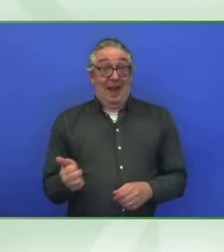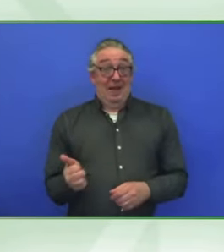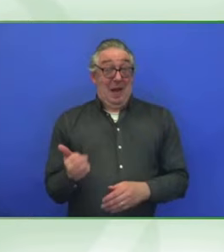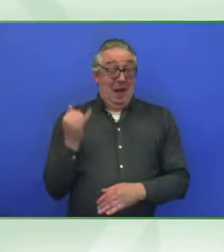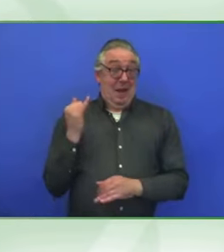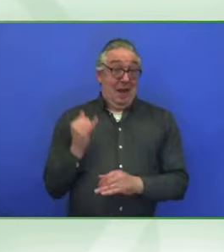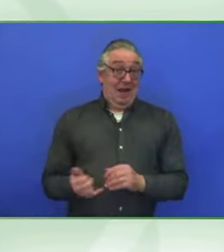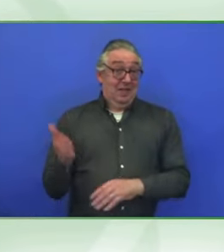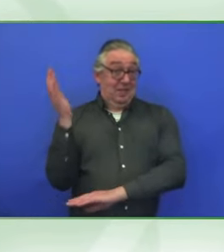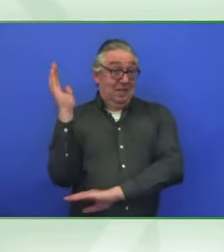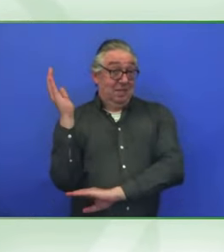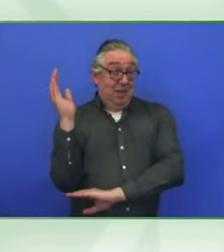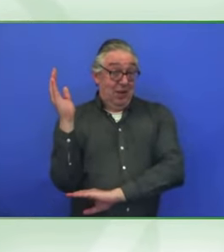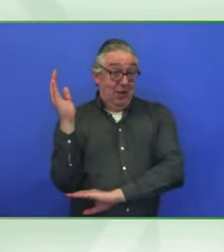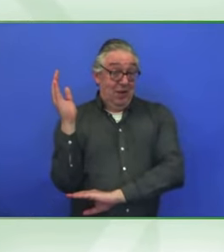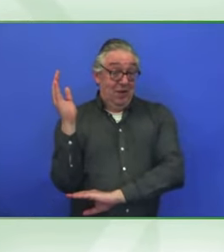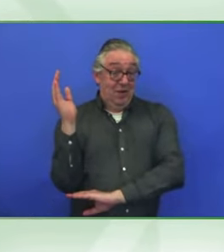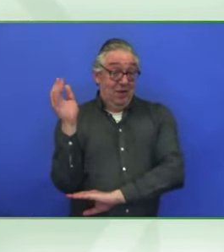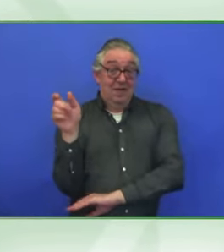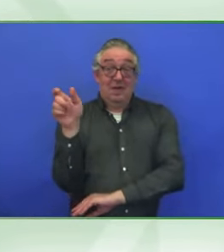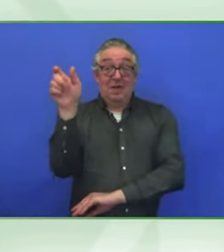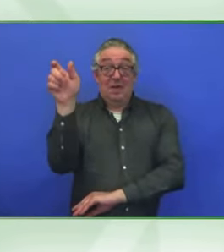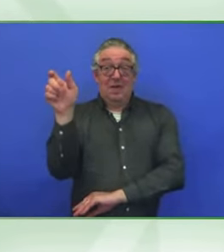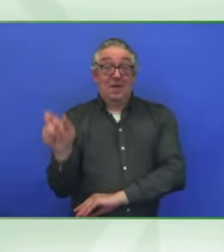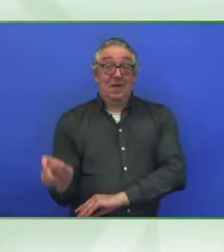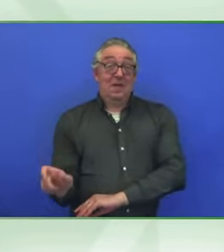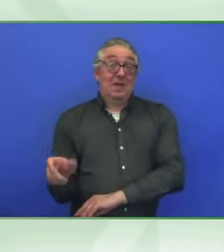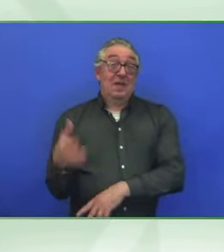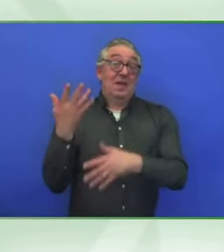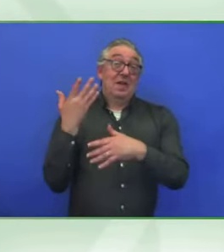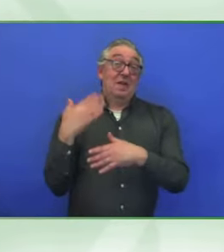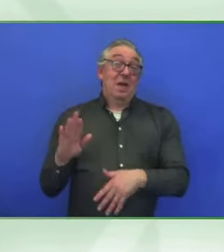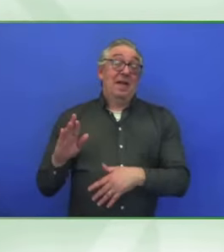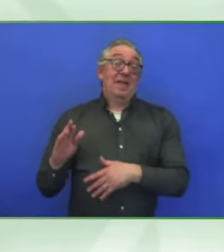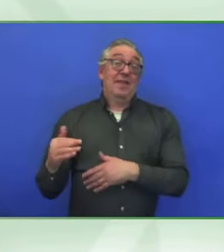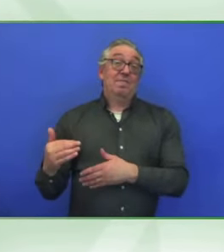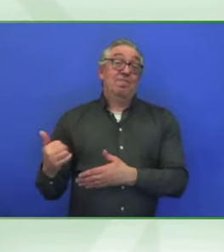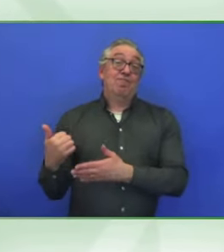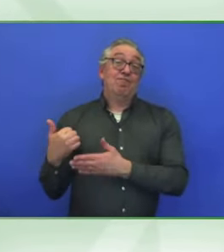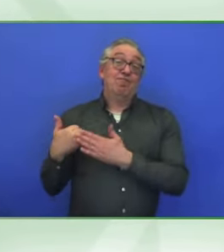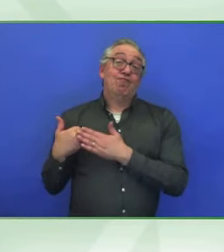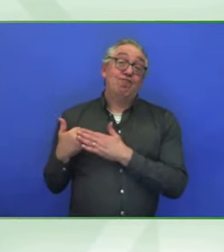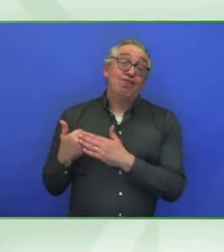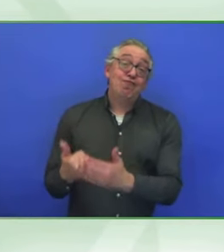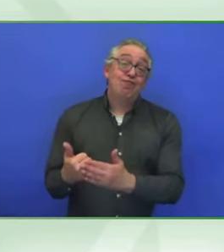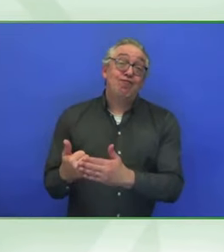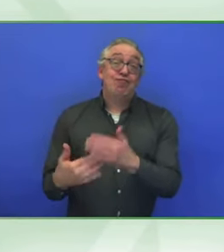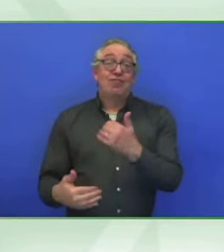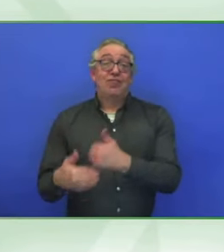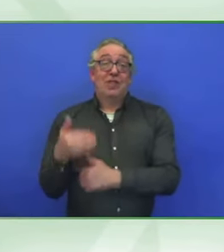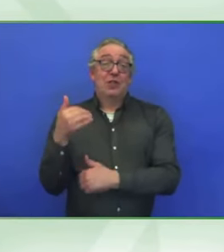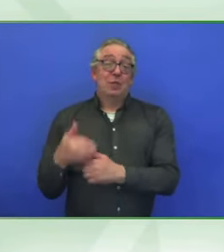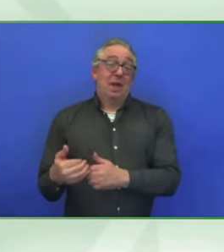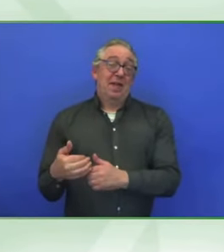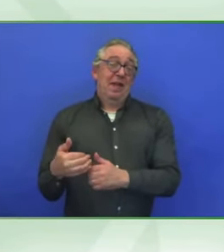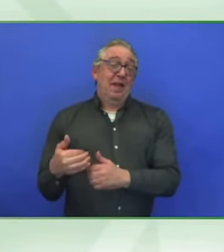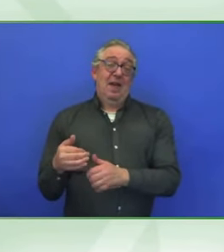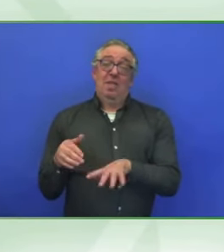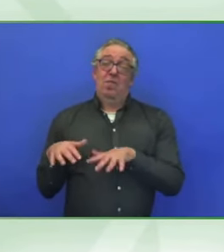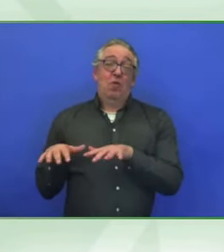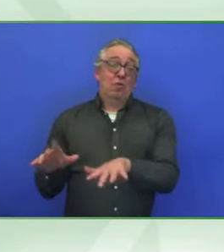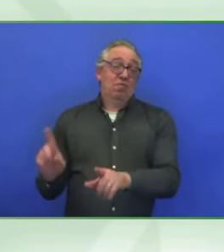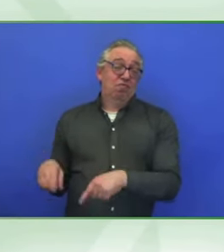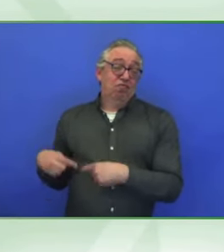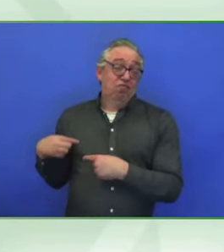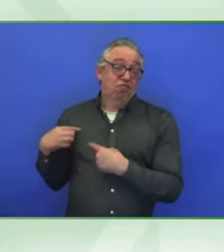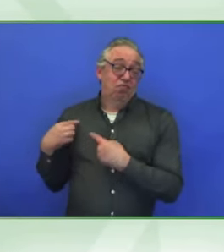He's a man who has been a mentor and a friend for the disability sector for a very, very long time. And he would have been here.